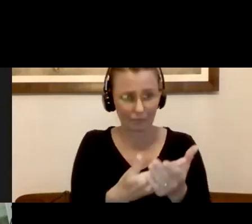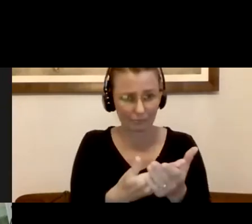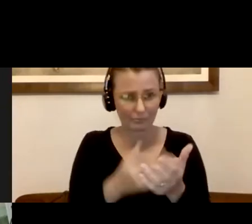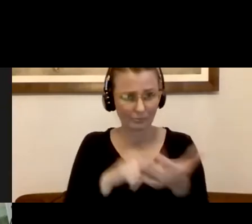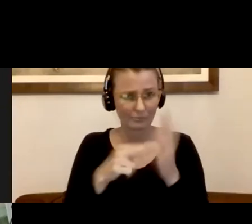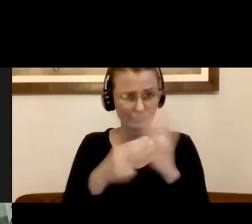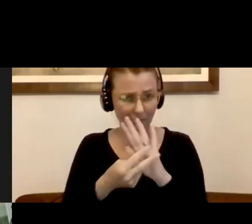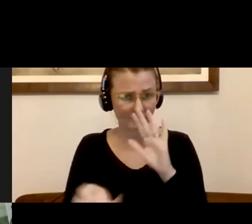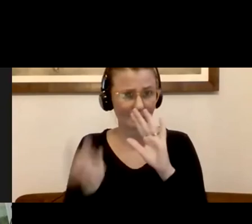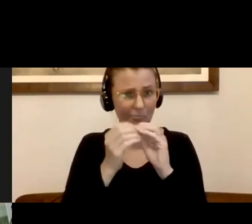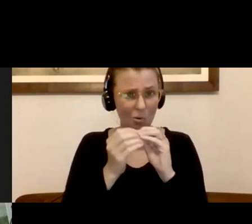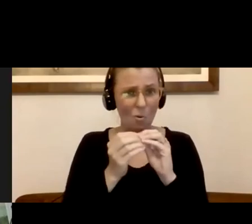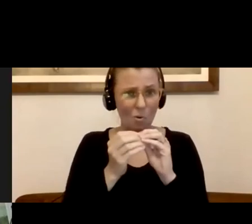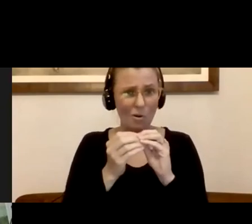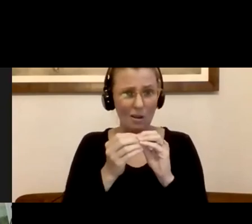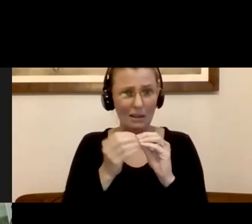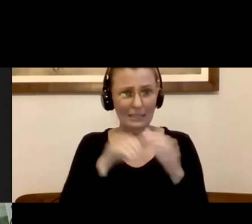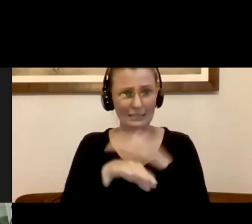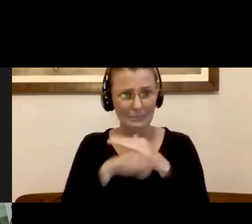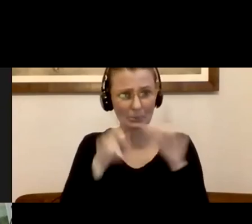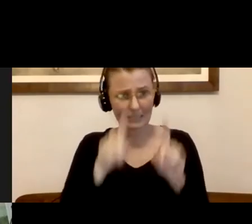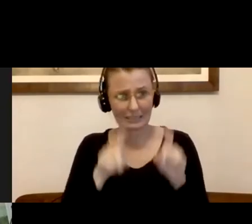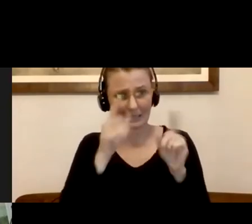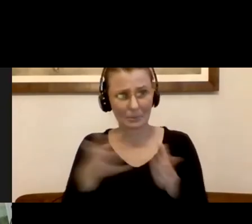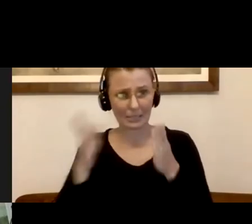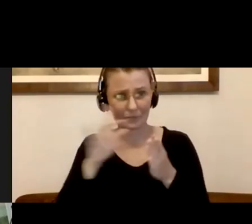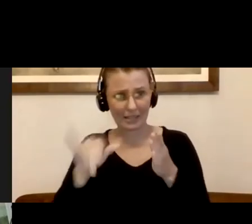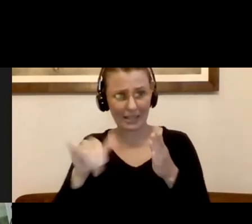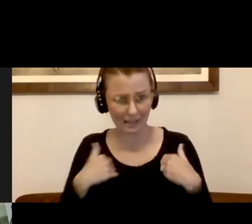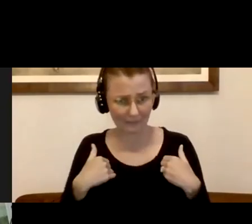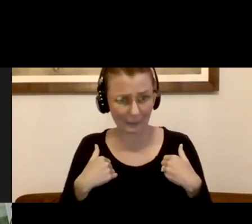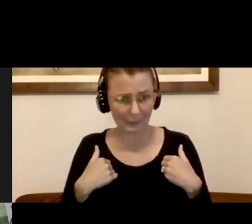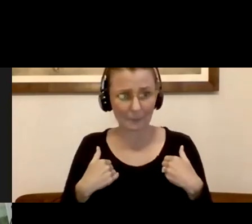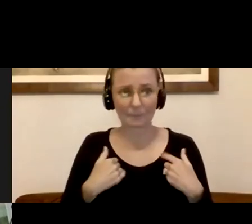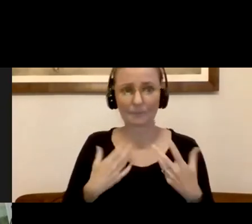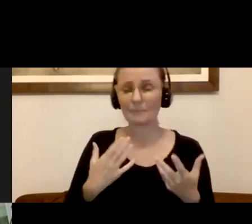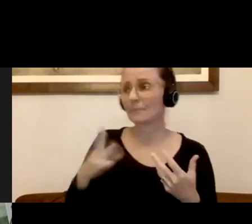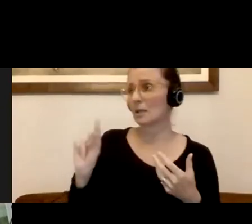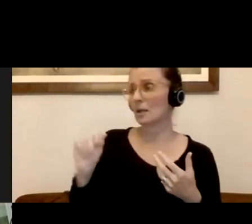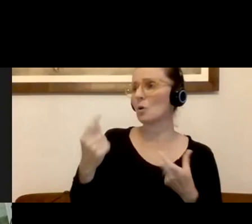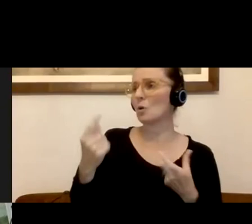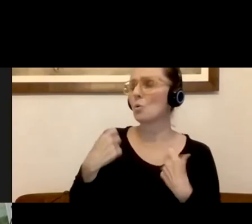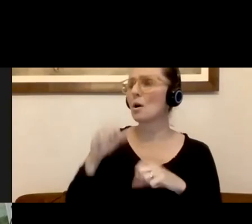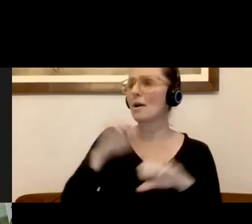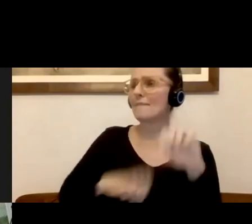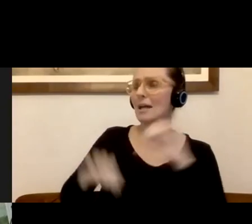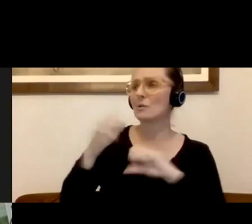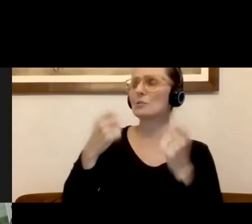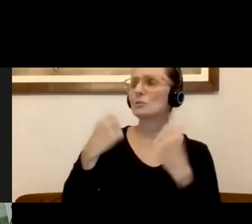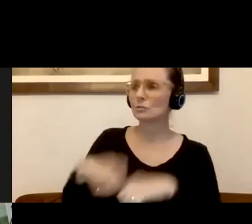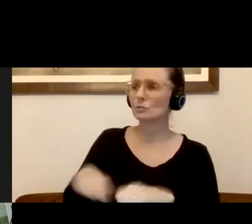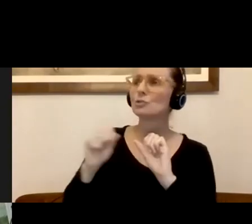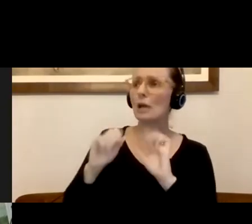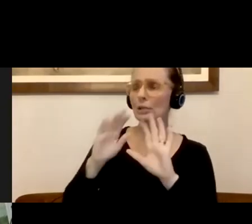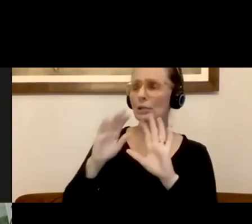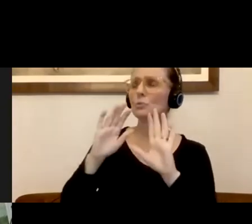want to take a shot at this and then I can, uh, jump in? Sure. Yes. We're actually evaluating, trying to, to, uh, bring the testing out to the communities a little bit